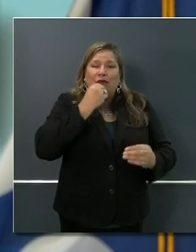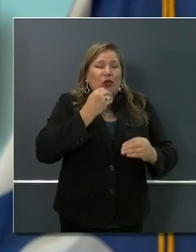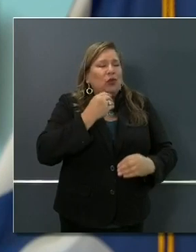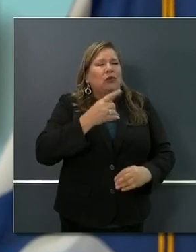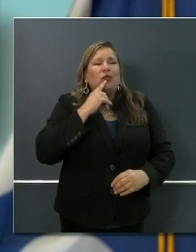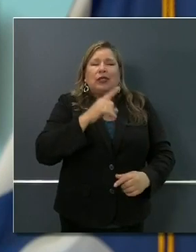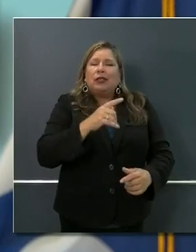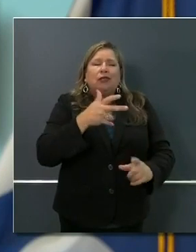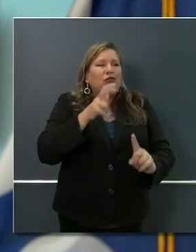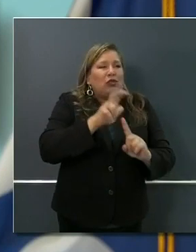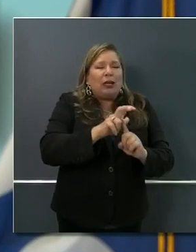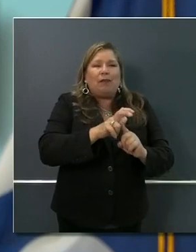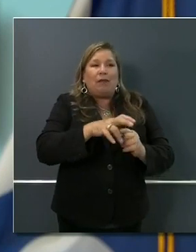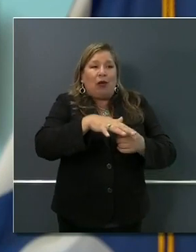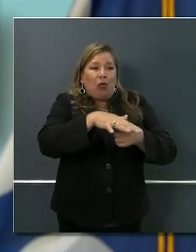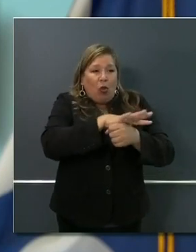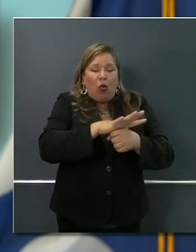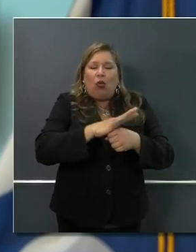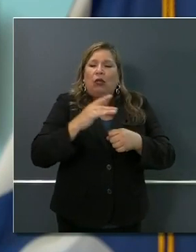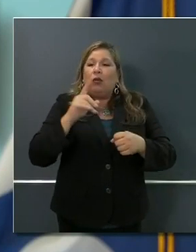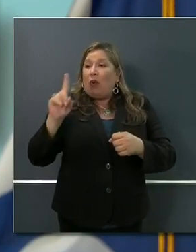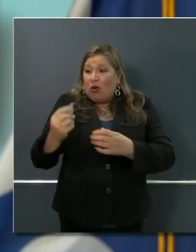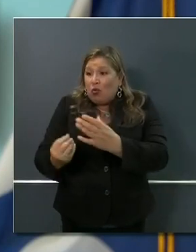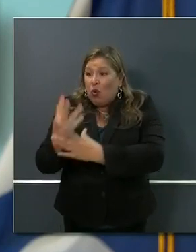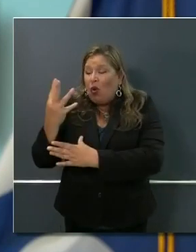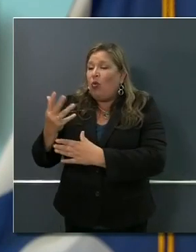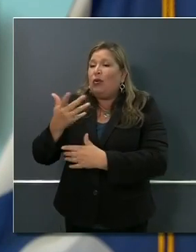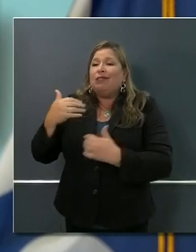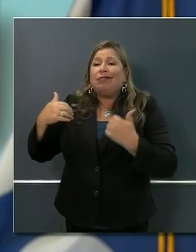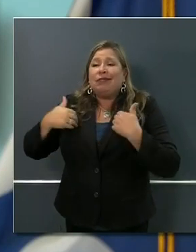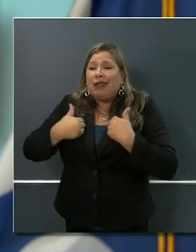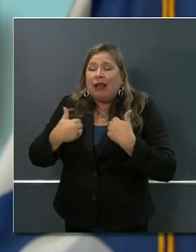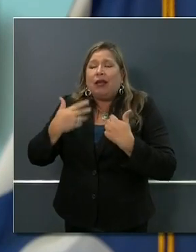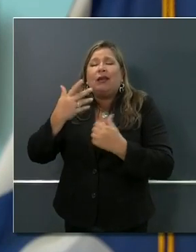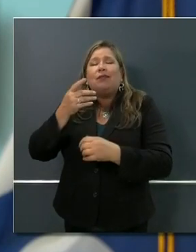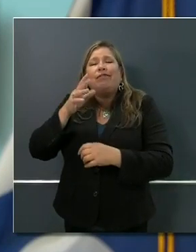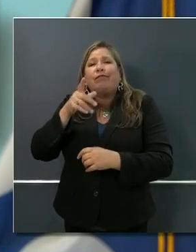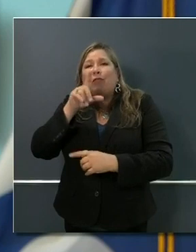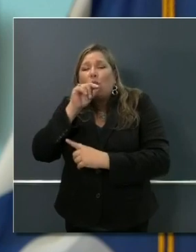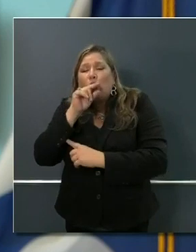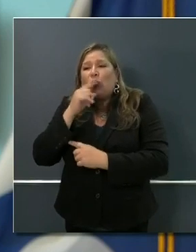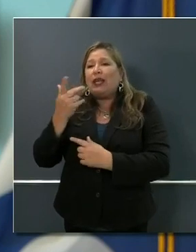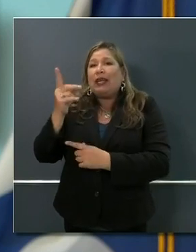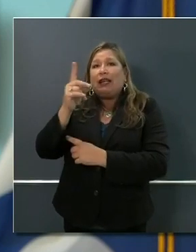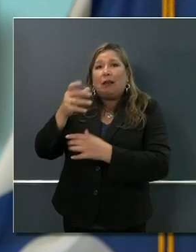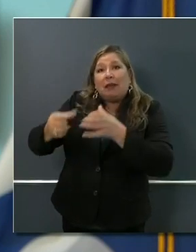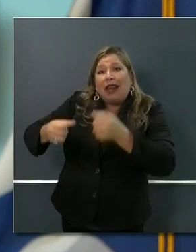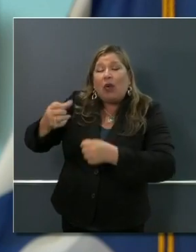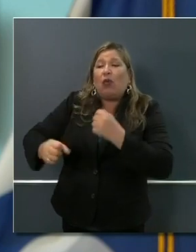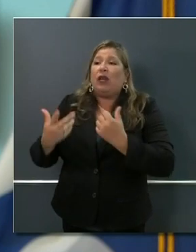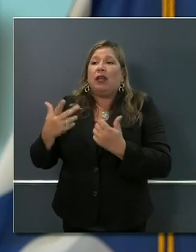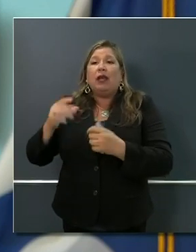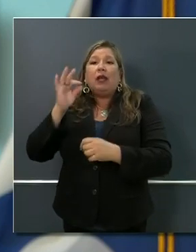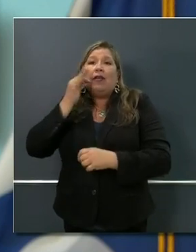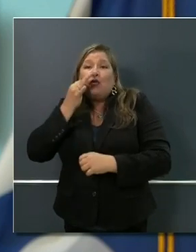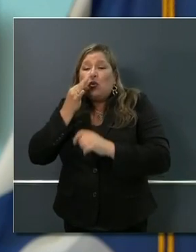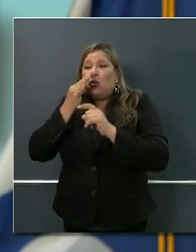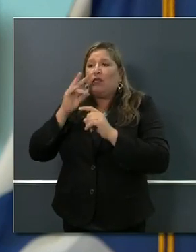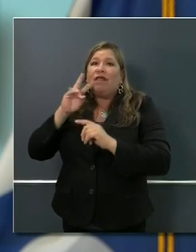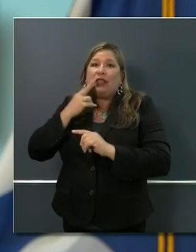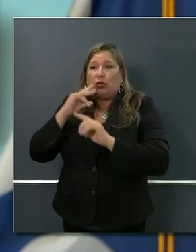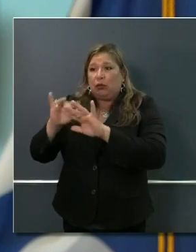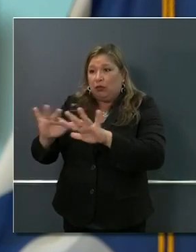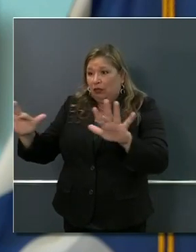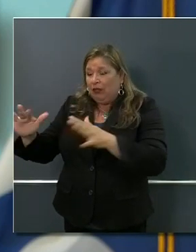locally-produced produce, poultry, and dairy, and the like, to those most in need in the state of